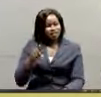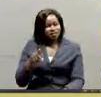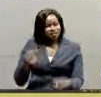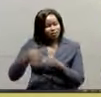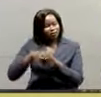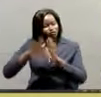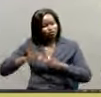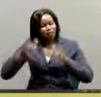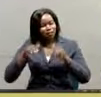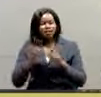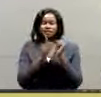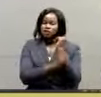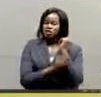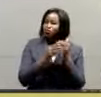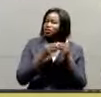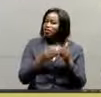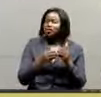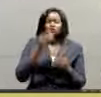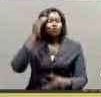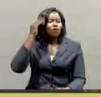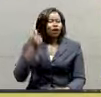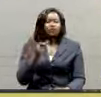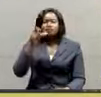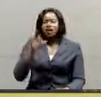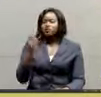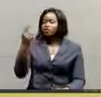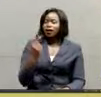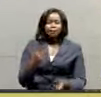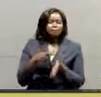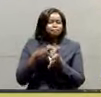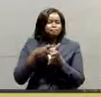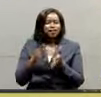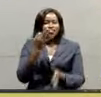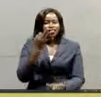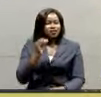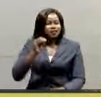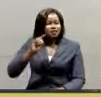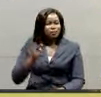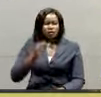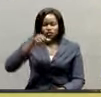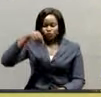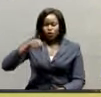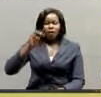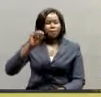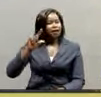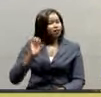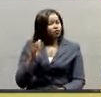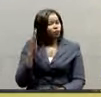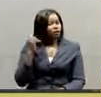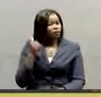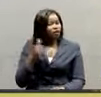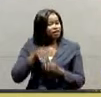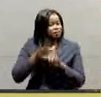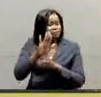the district leaders. Why should somebody come and buy 30,000 square miles in your